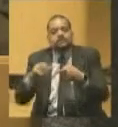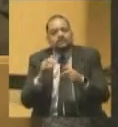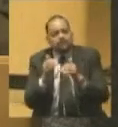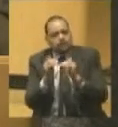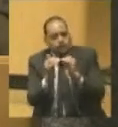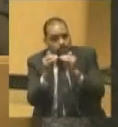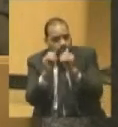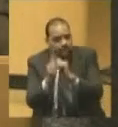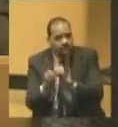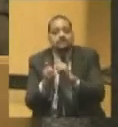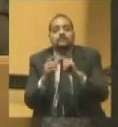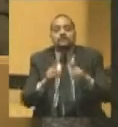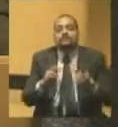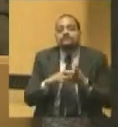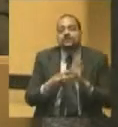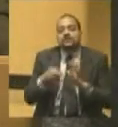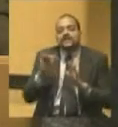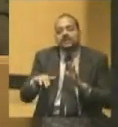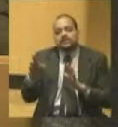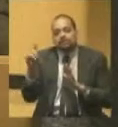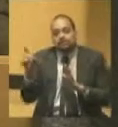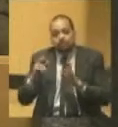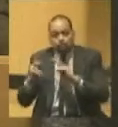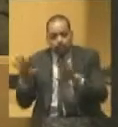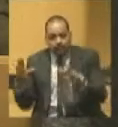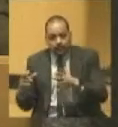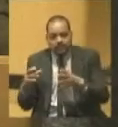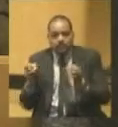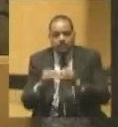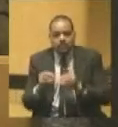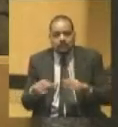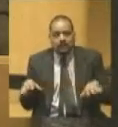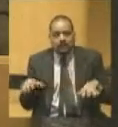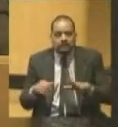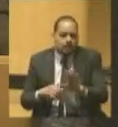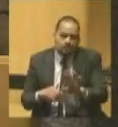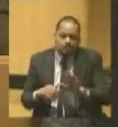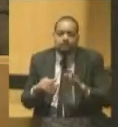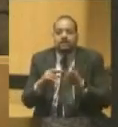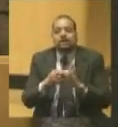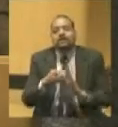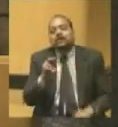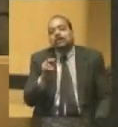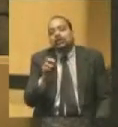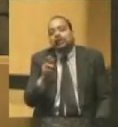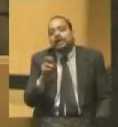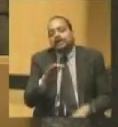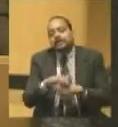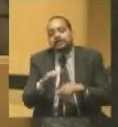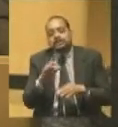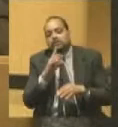by no means traumatized the Democratic Party in the rest of the nation. New England was generally